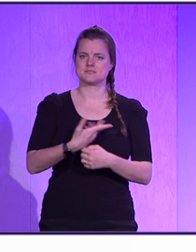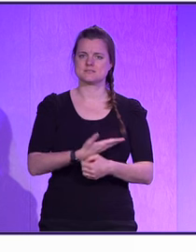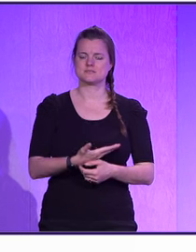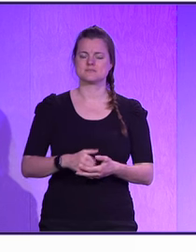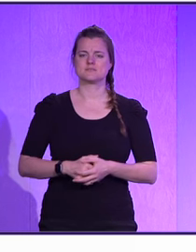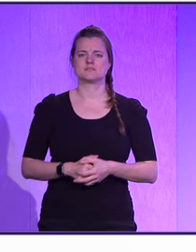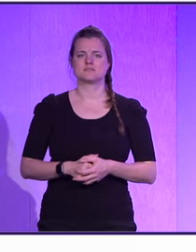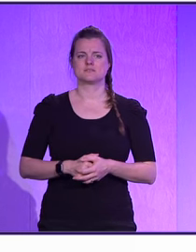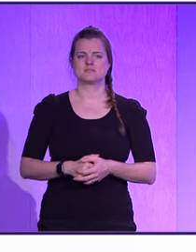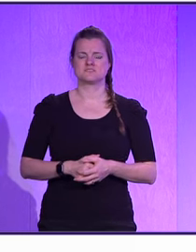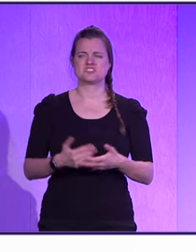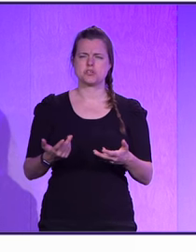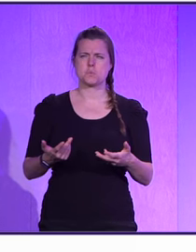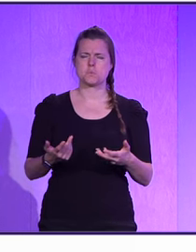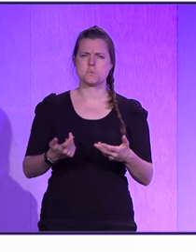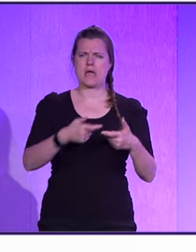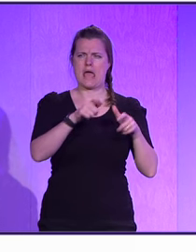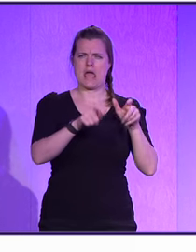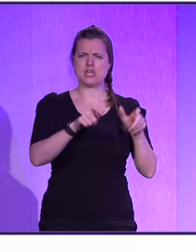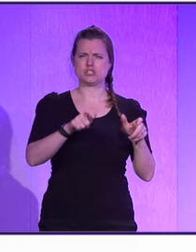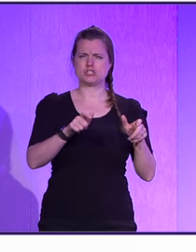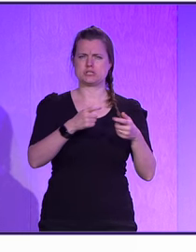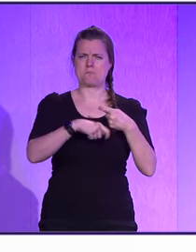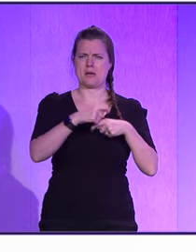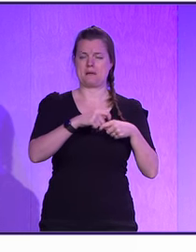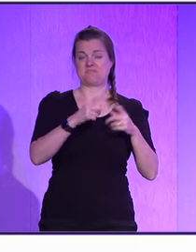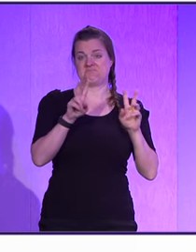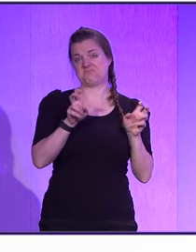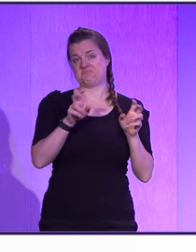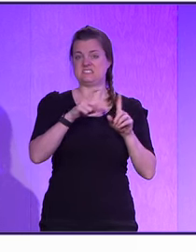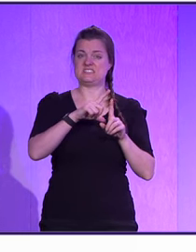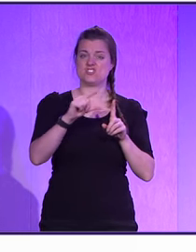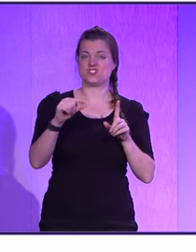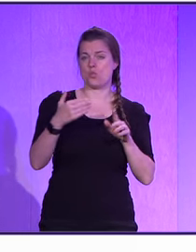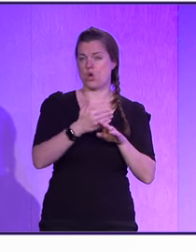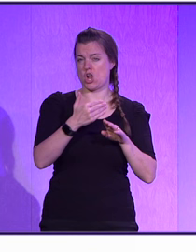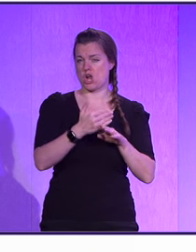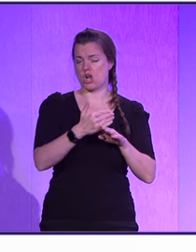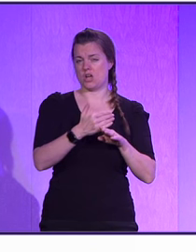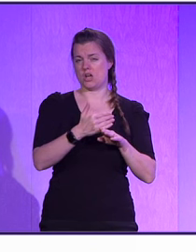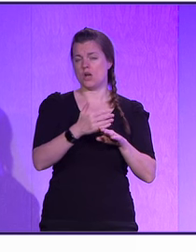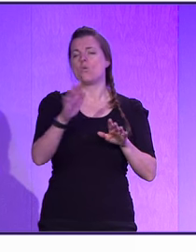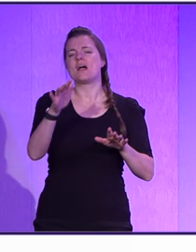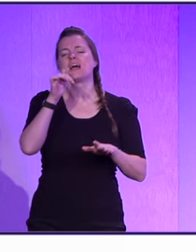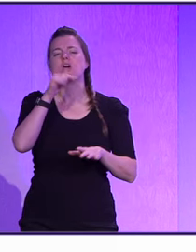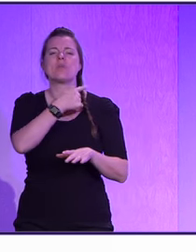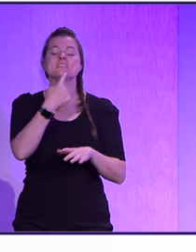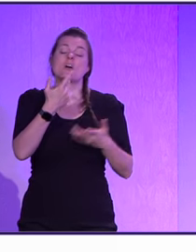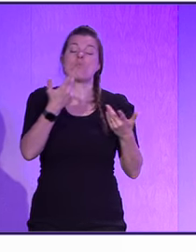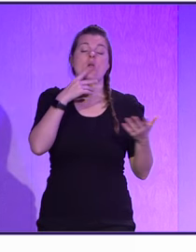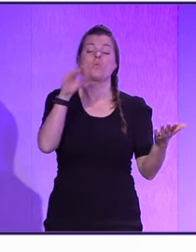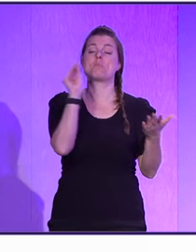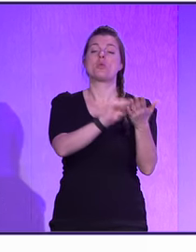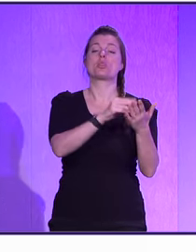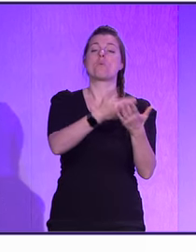Well, you know, will eventually agents just be the digital worker? I know Ladis put it out there as, well, we're just